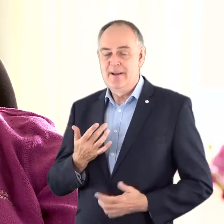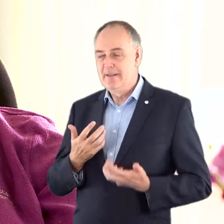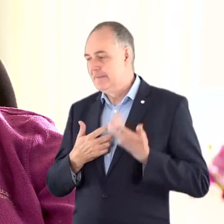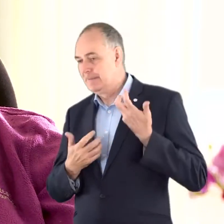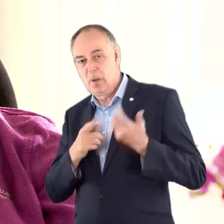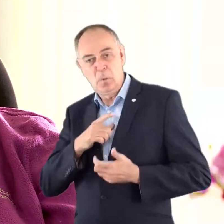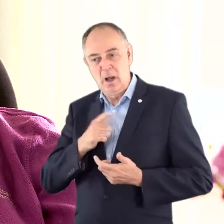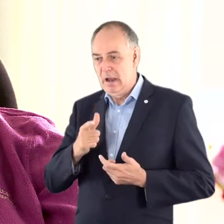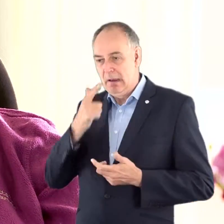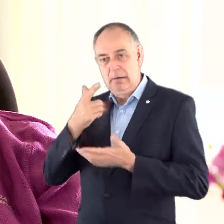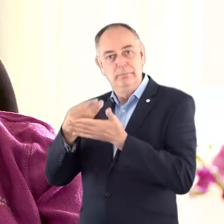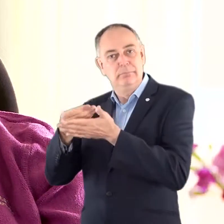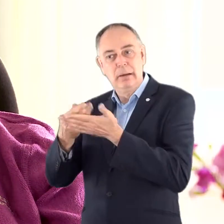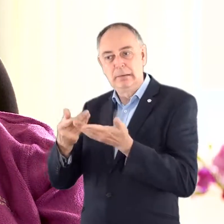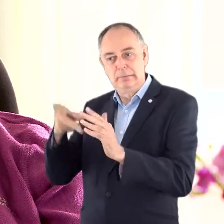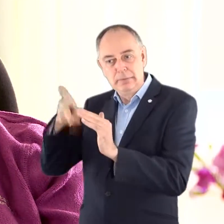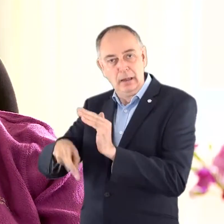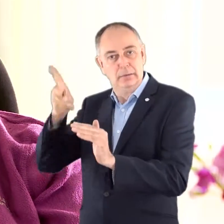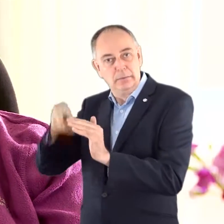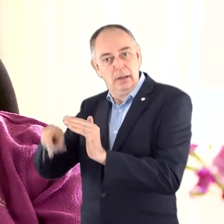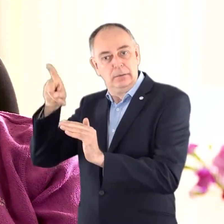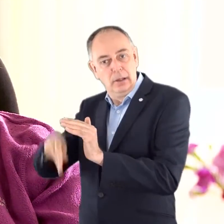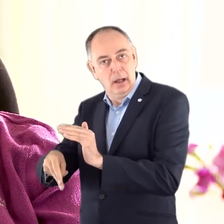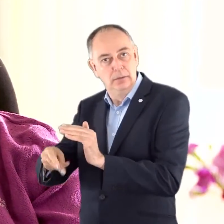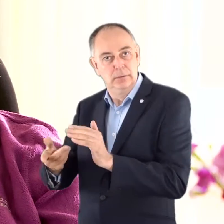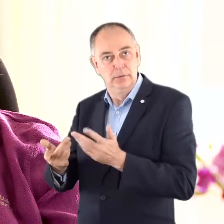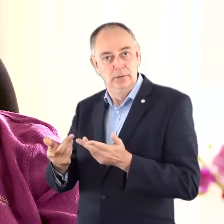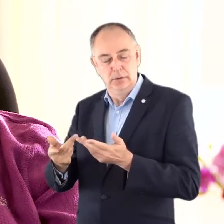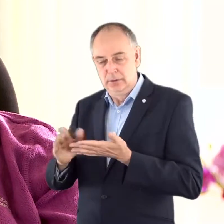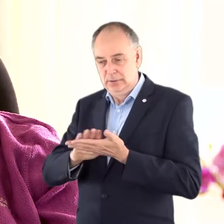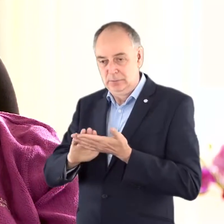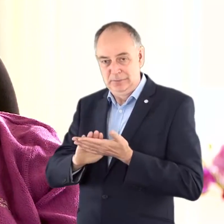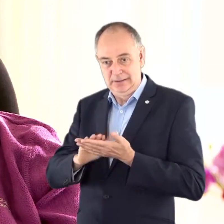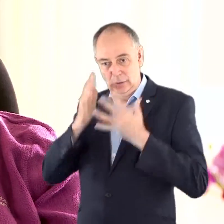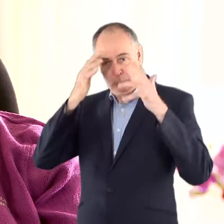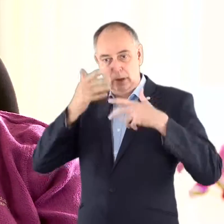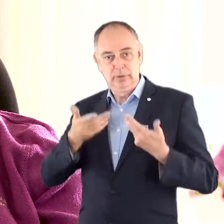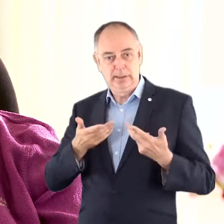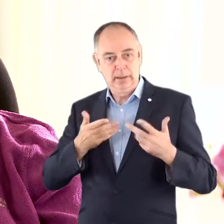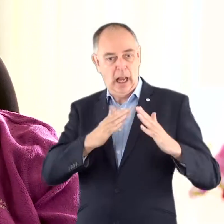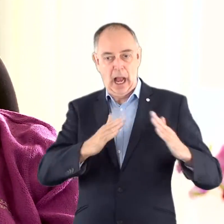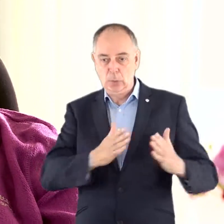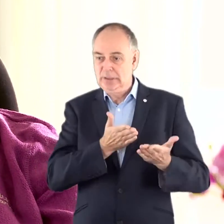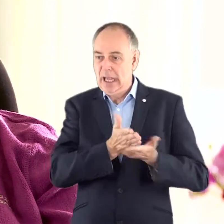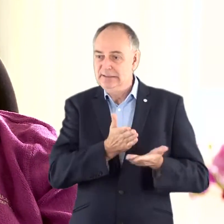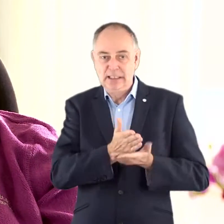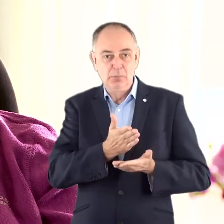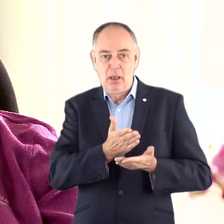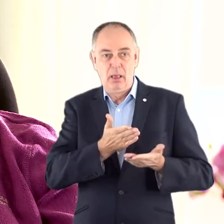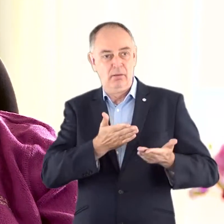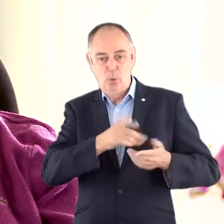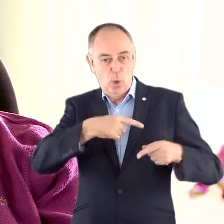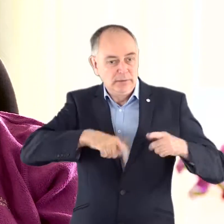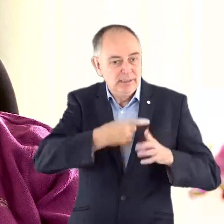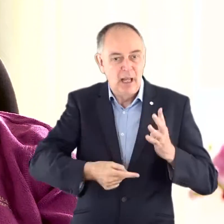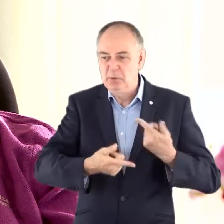accessible housing will be put on should we say the back burner and I'm worried that